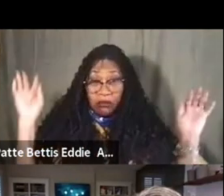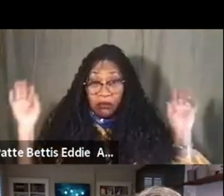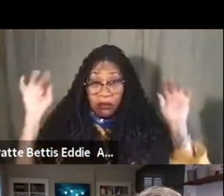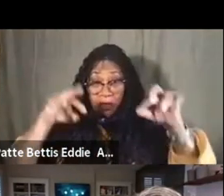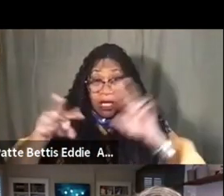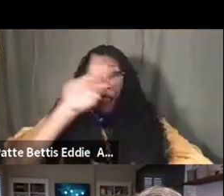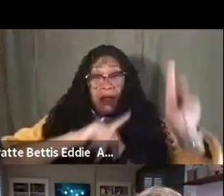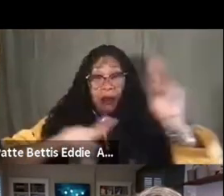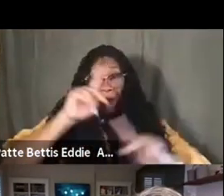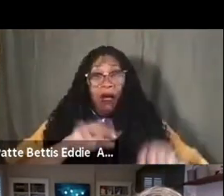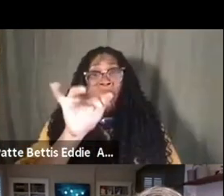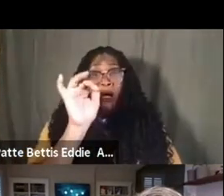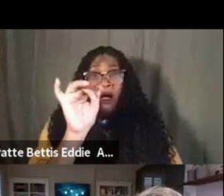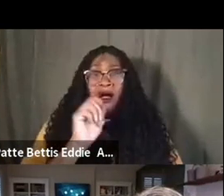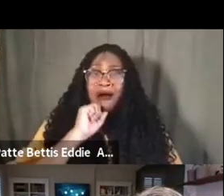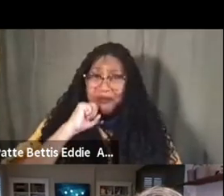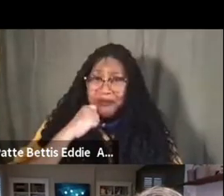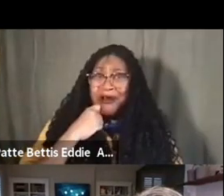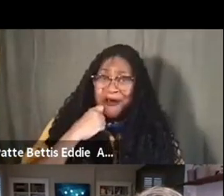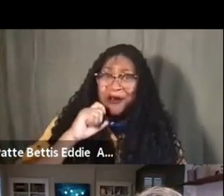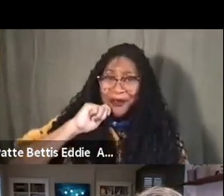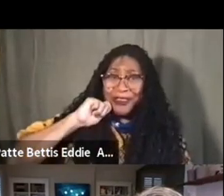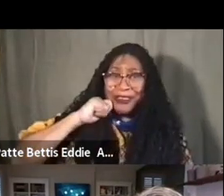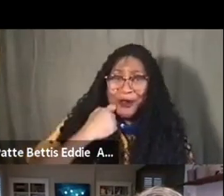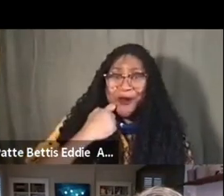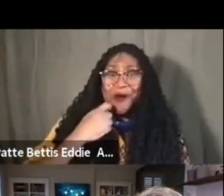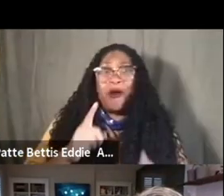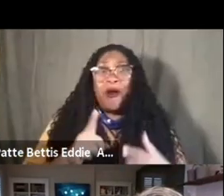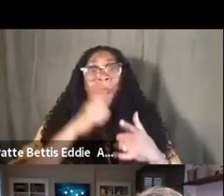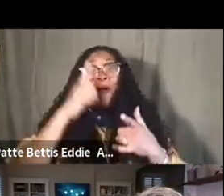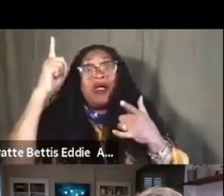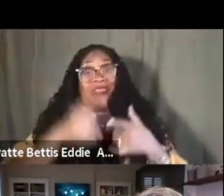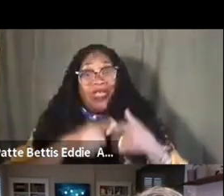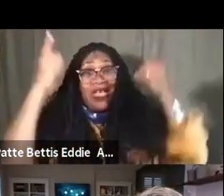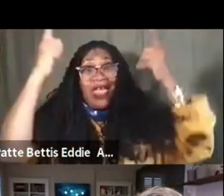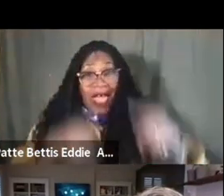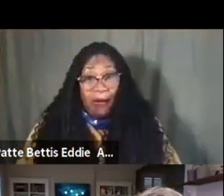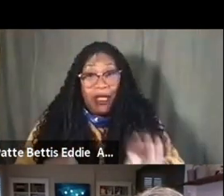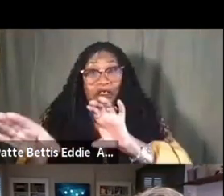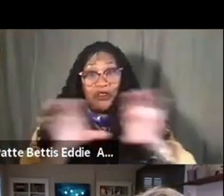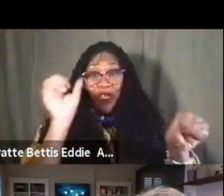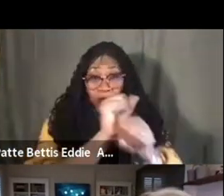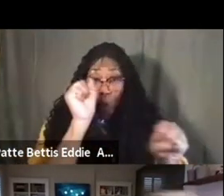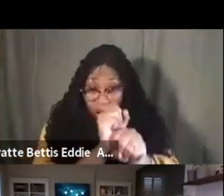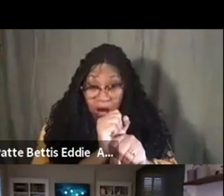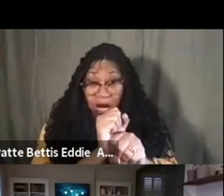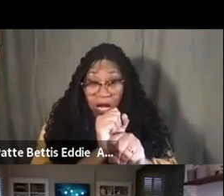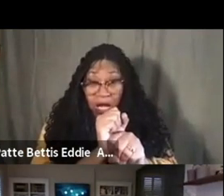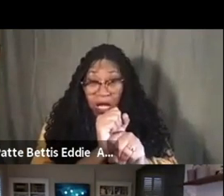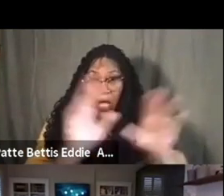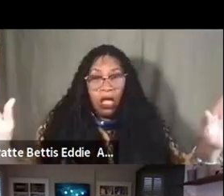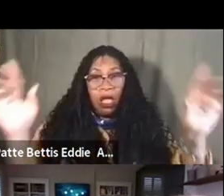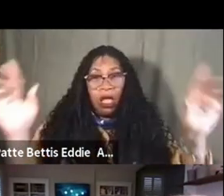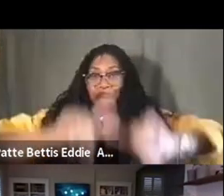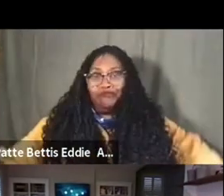like, oh, this is, like, a cool kind of thing to do, you know, and then when it comes down to actually doing the work, you know, it becomes a completely